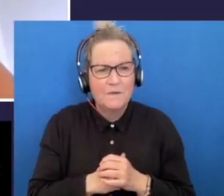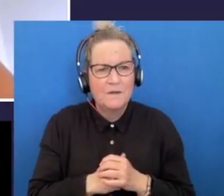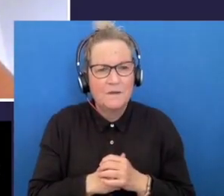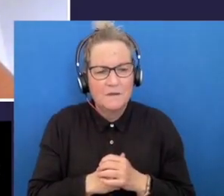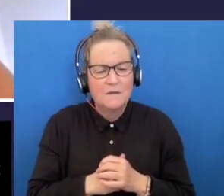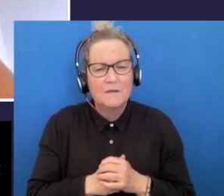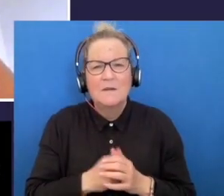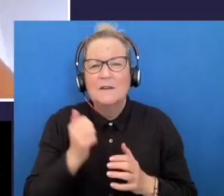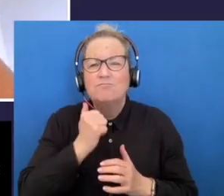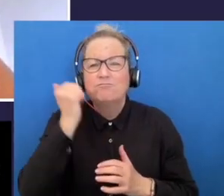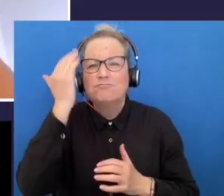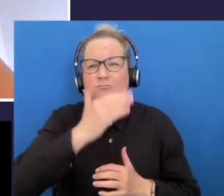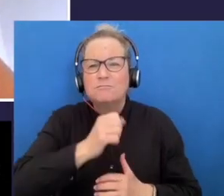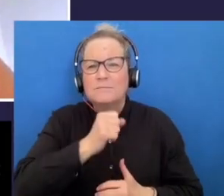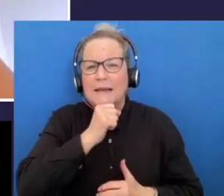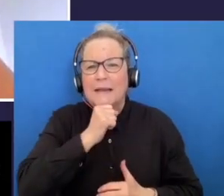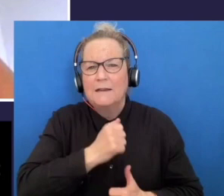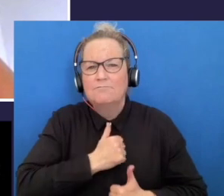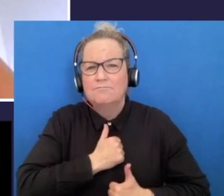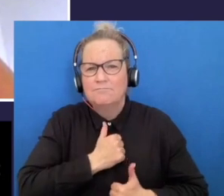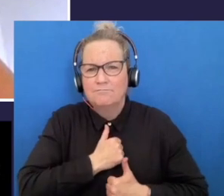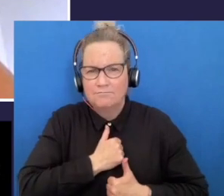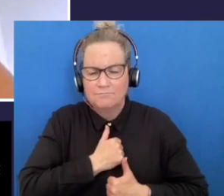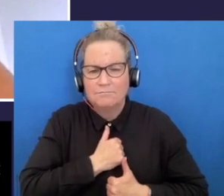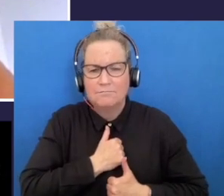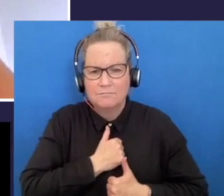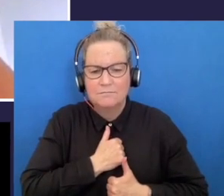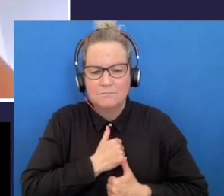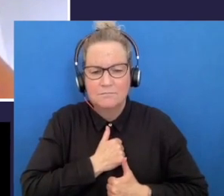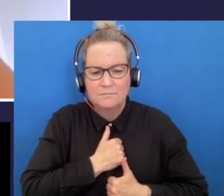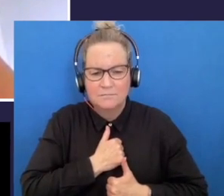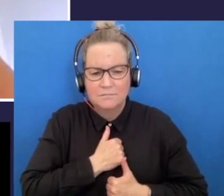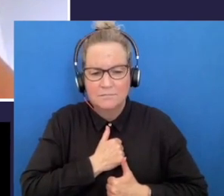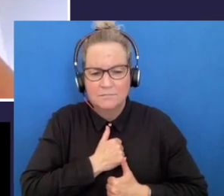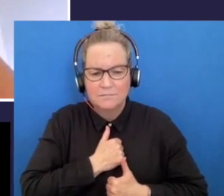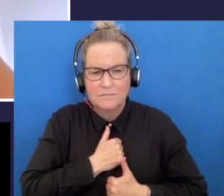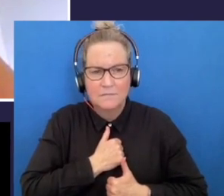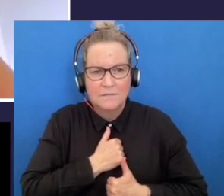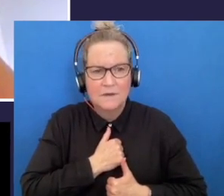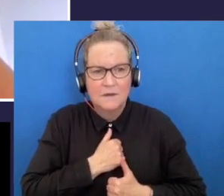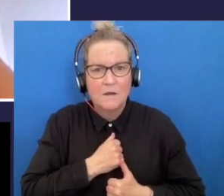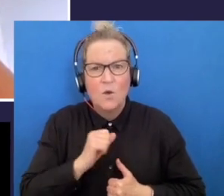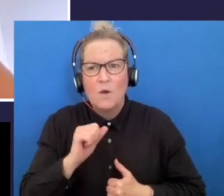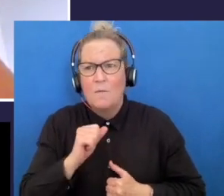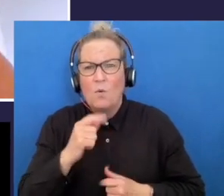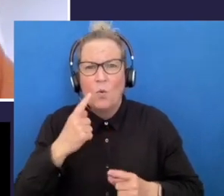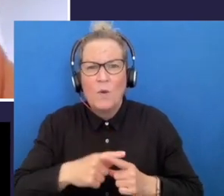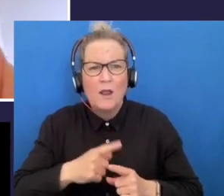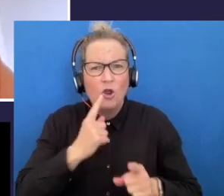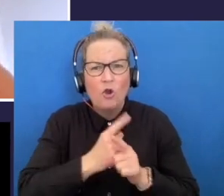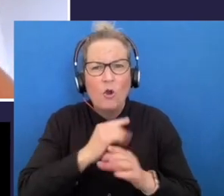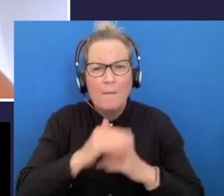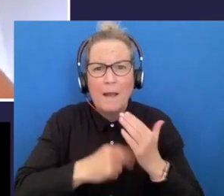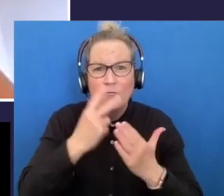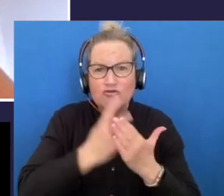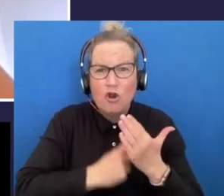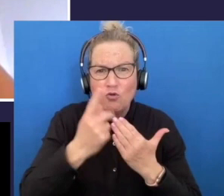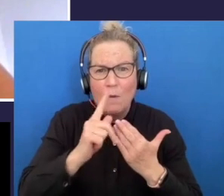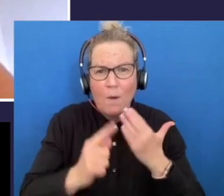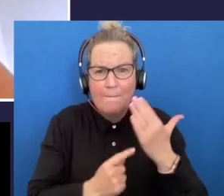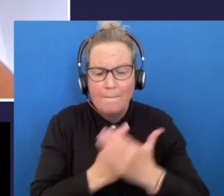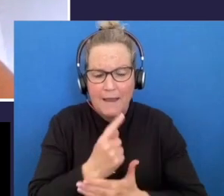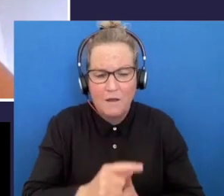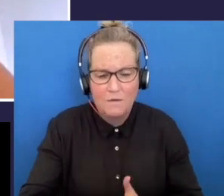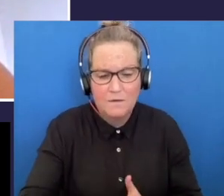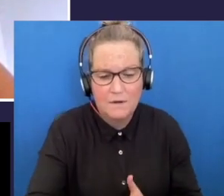just want to give you a quick overview of the program what it's about um the aim of the program